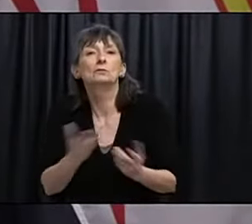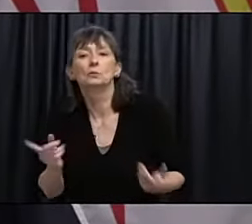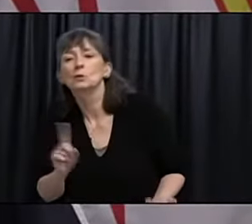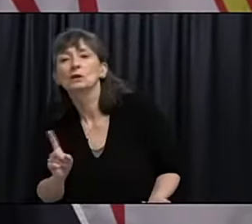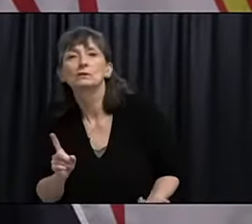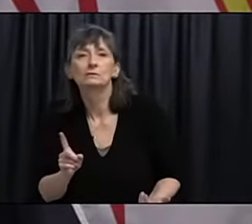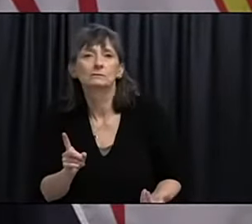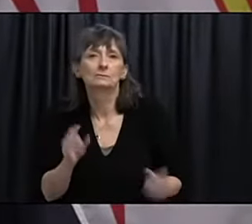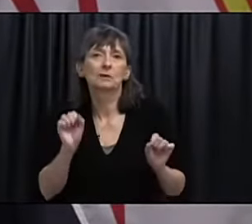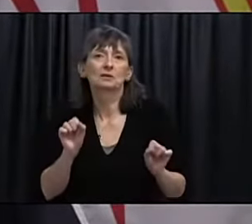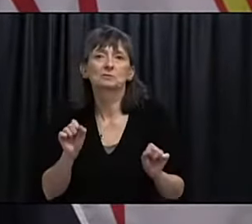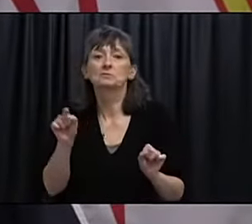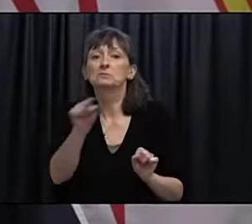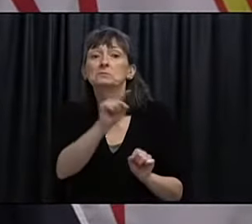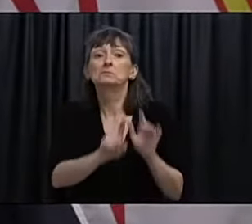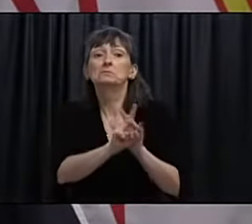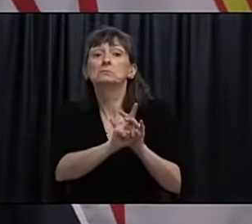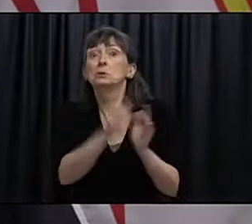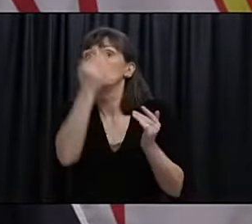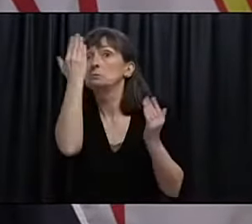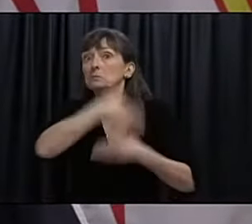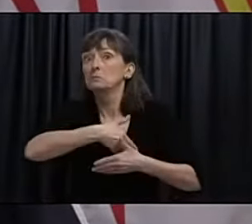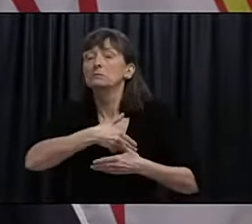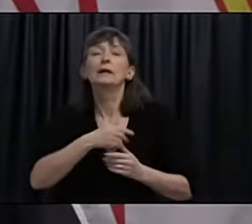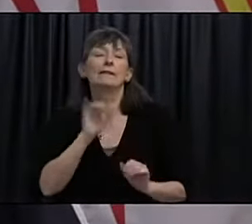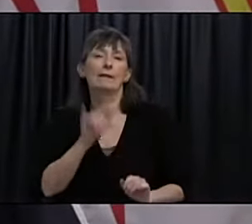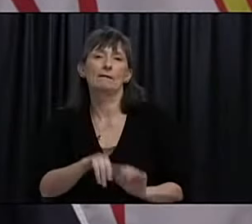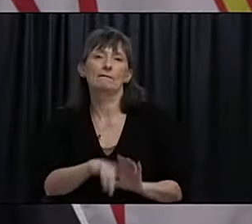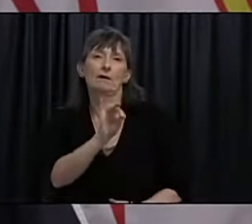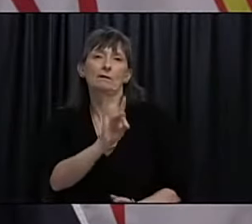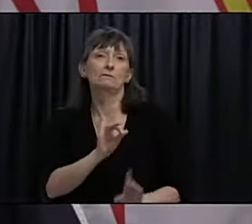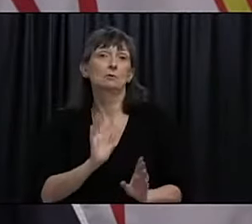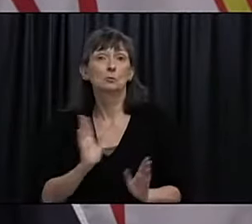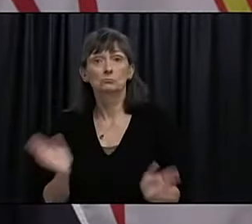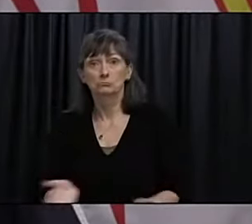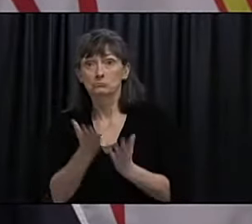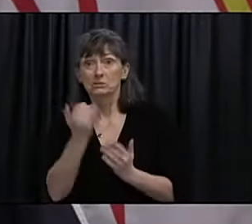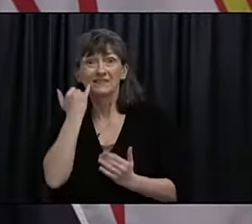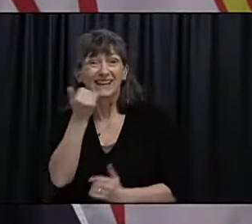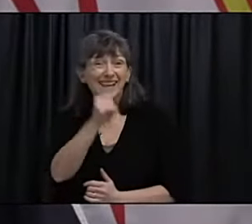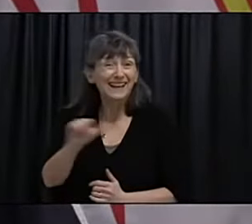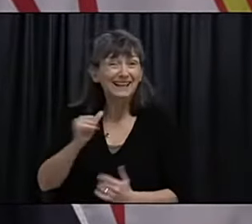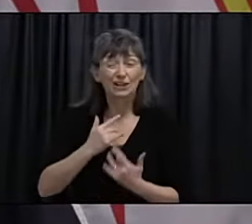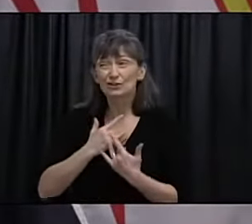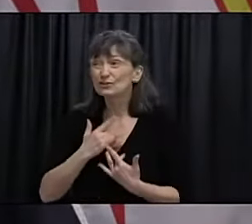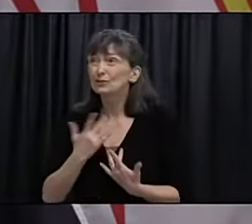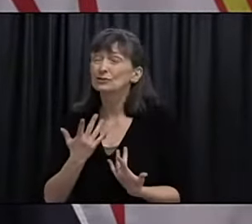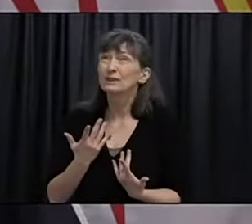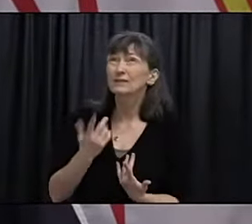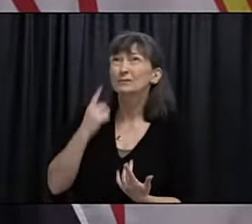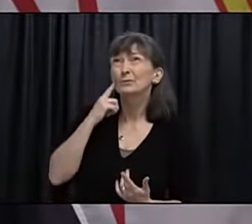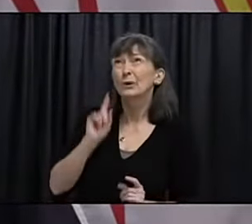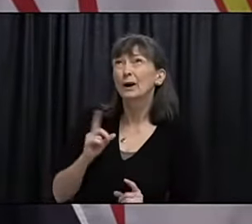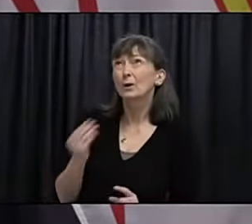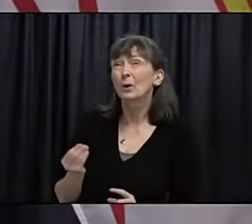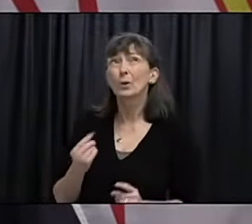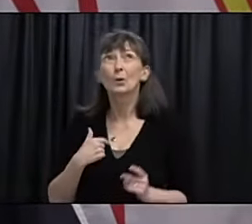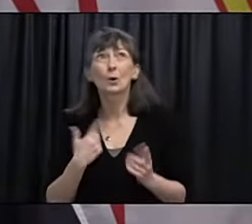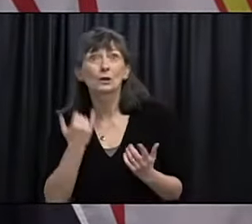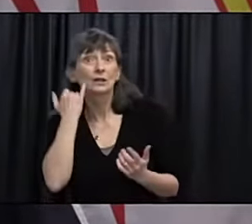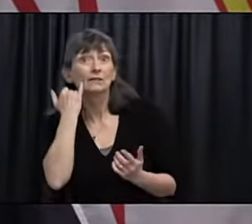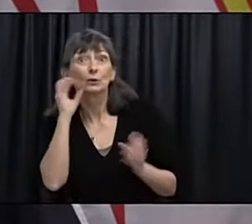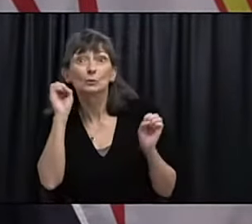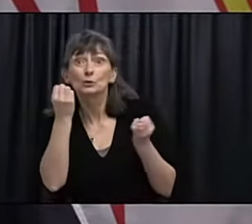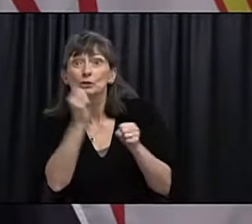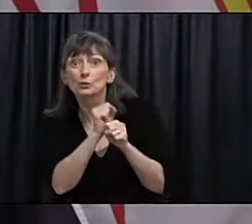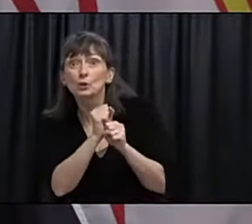would encourage anybody to to come forward and get the testing done if they have concerns. And, you know, if you're on the